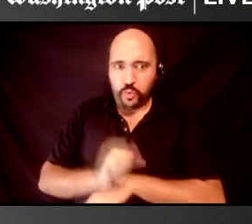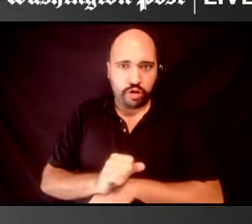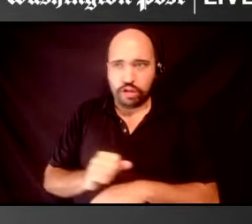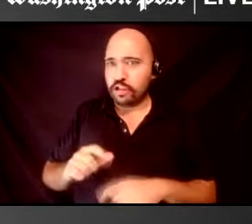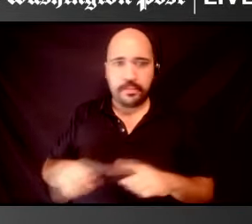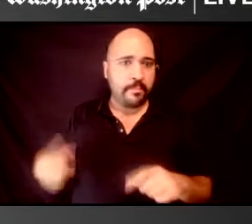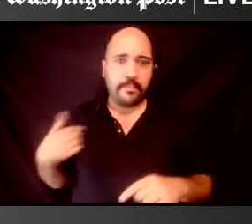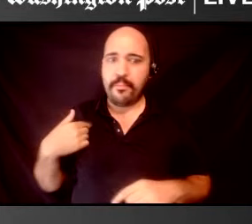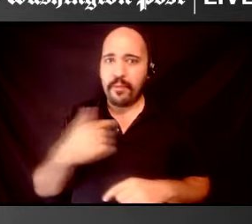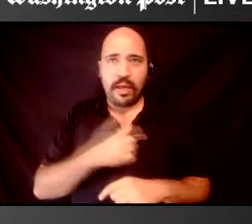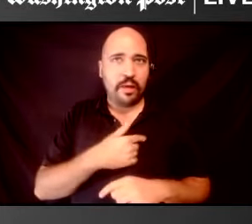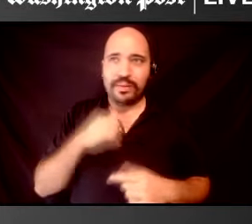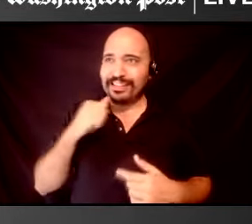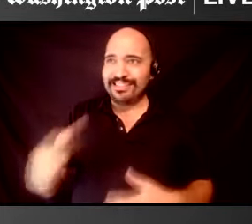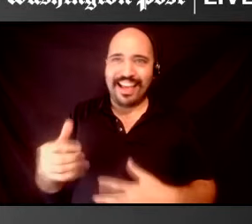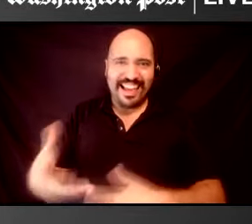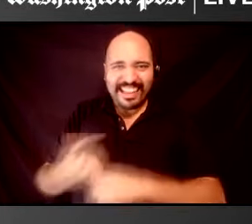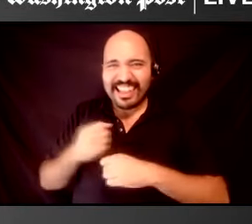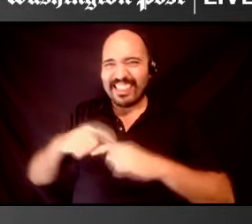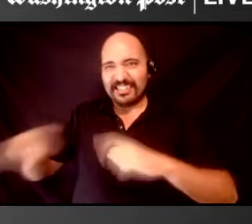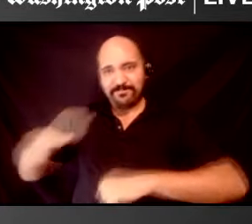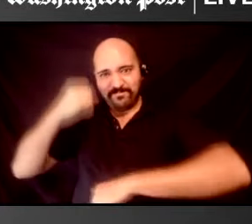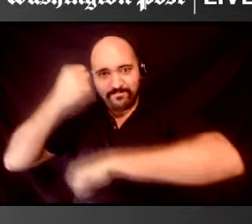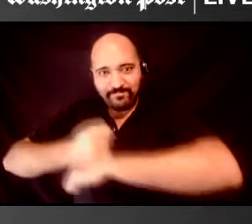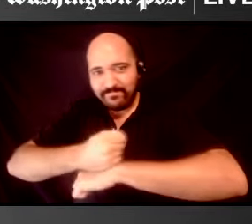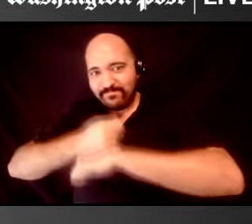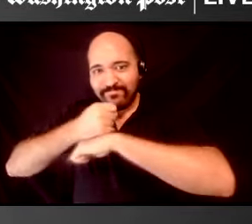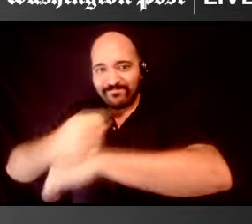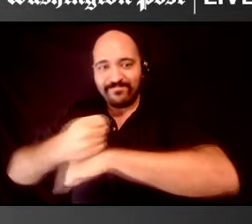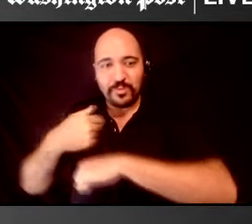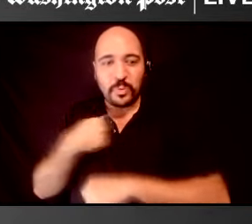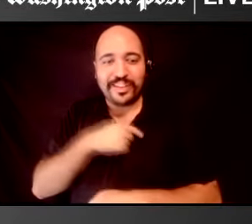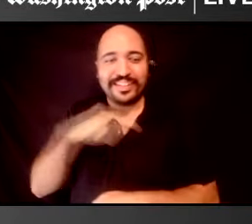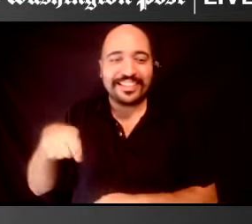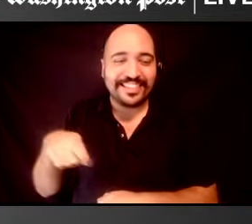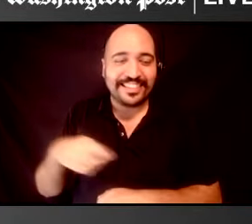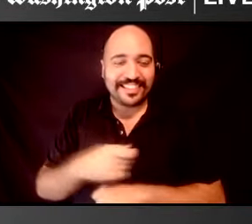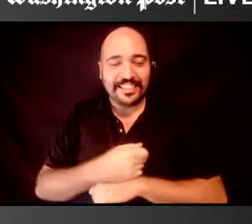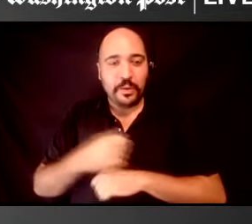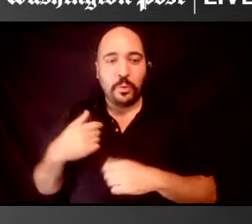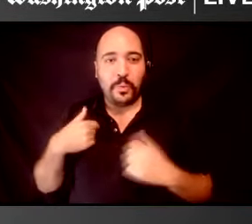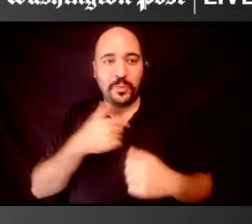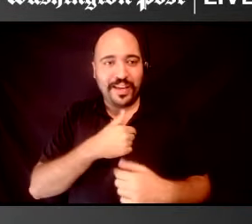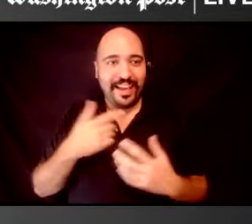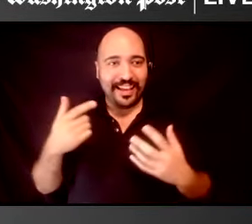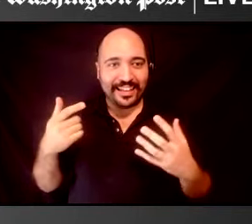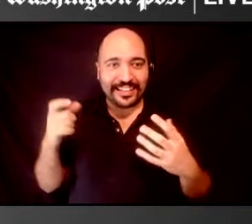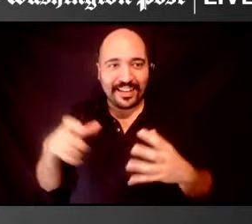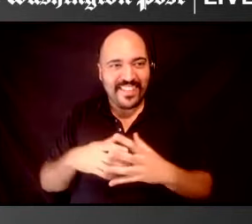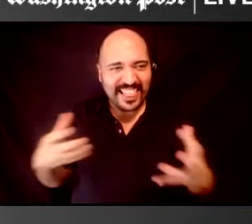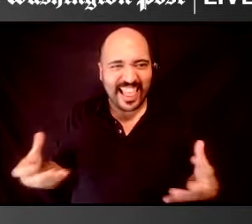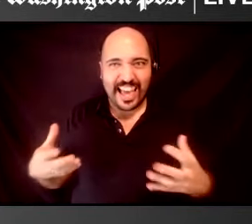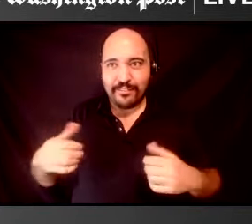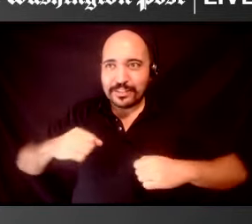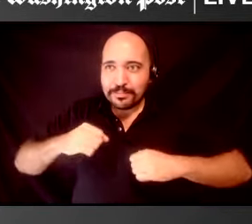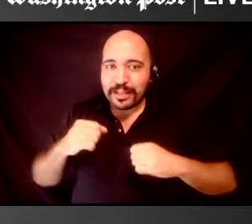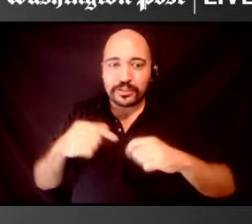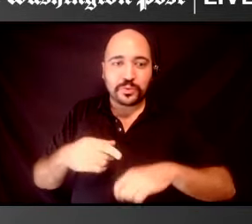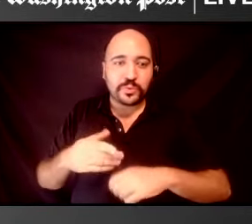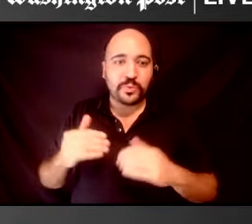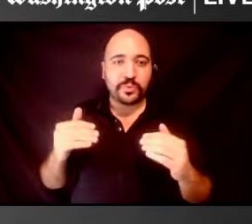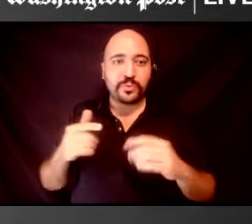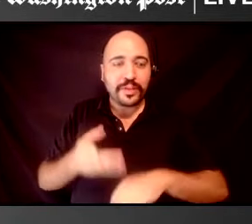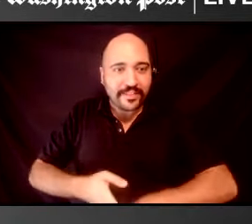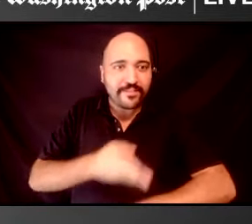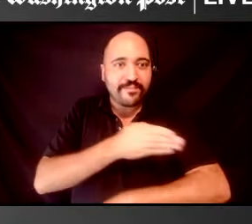that we need. Um, so I, I feel like there's still a lot of, a lot of room to advance, a lot of room to,